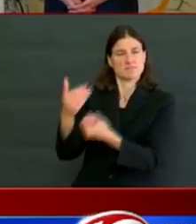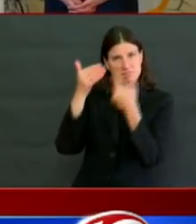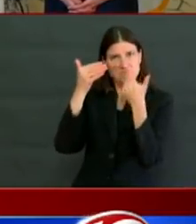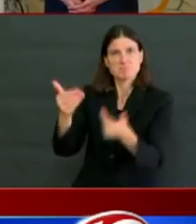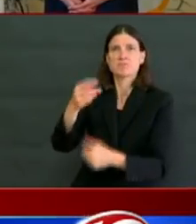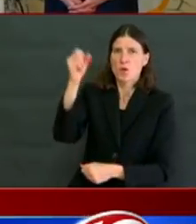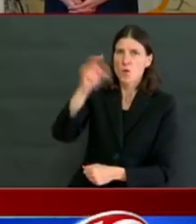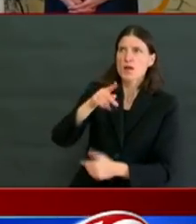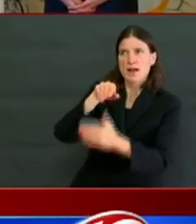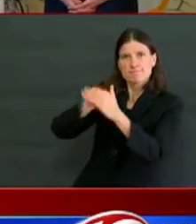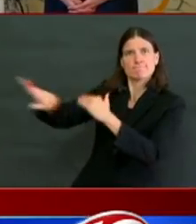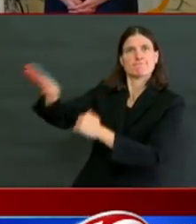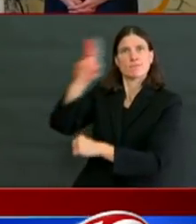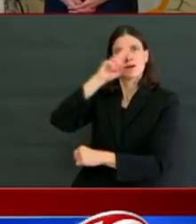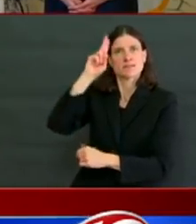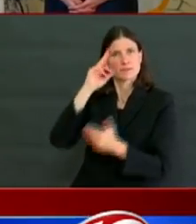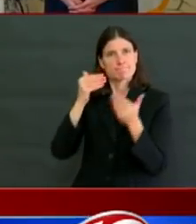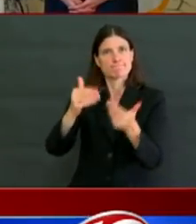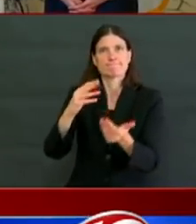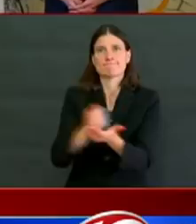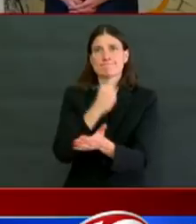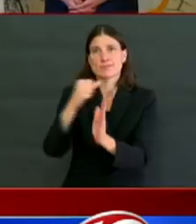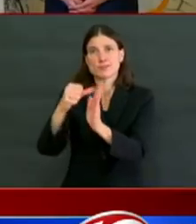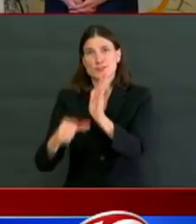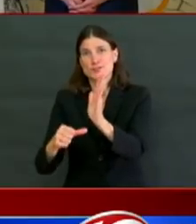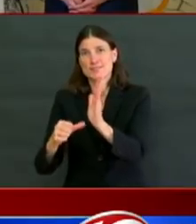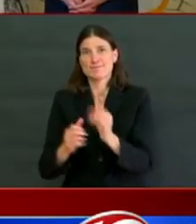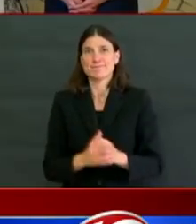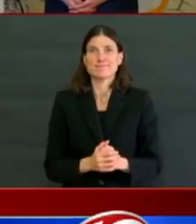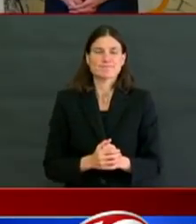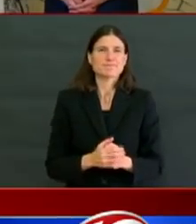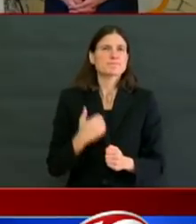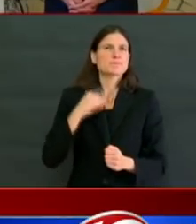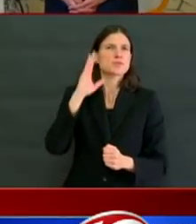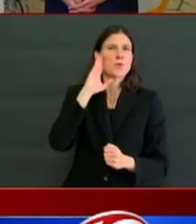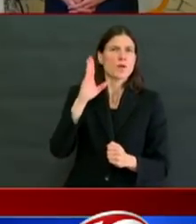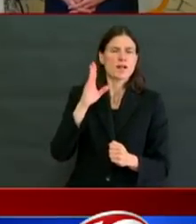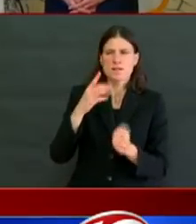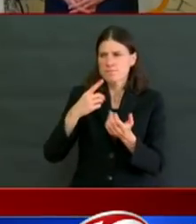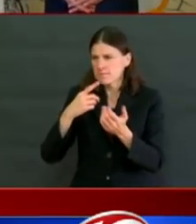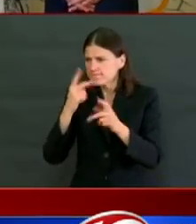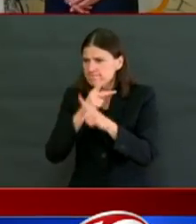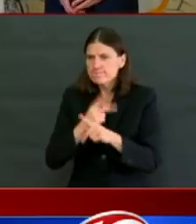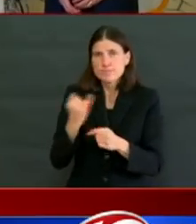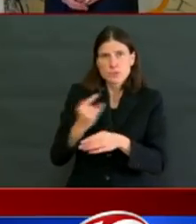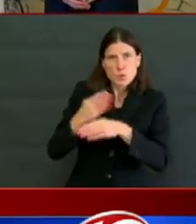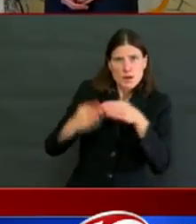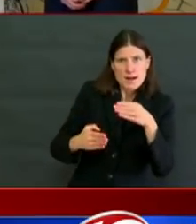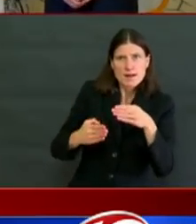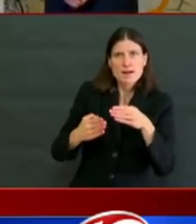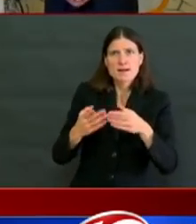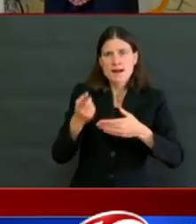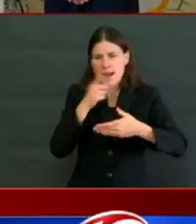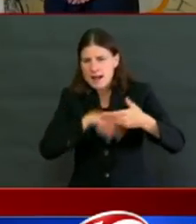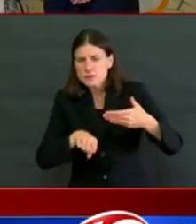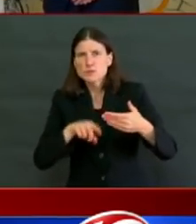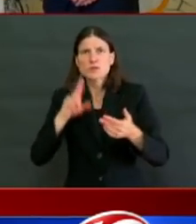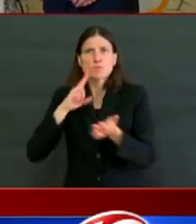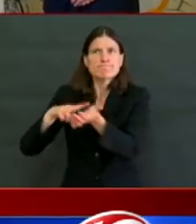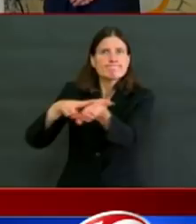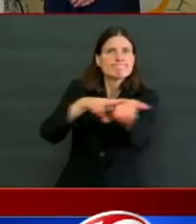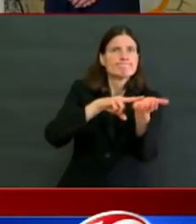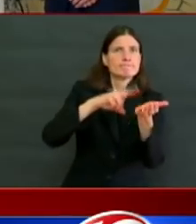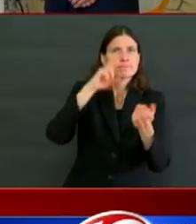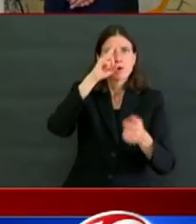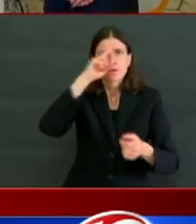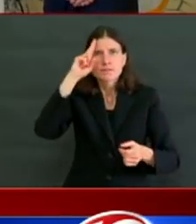and this is something that the health department has been saying and I know doctors Babineau and Finale have been saying, if you're